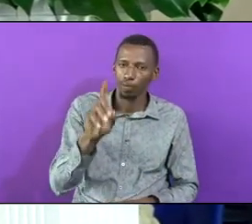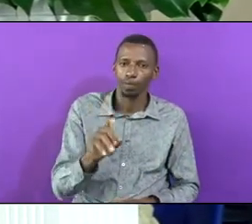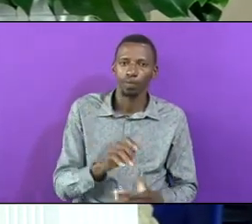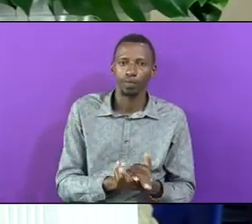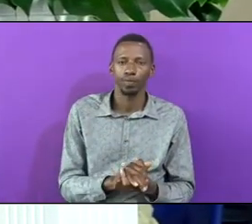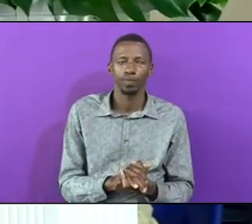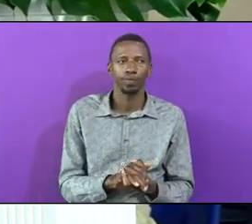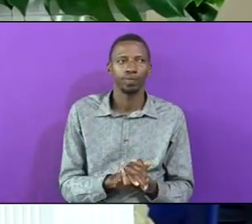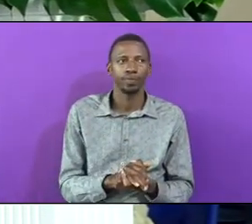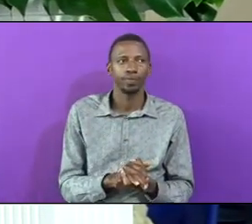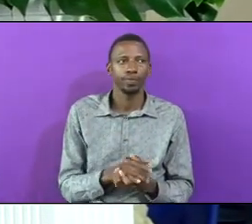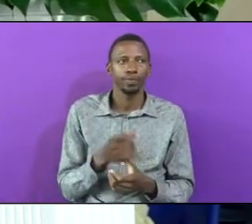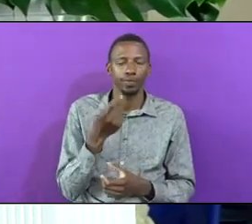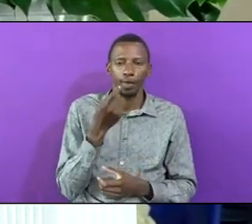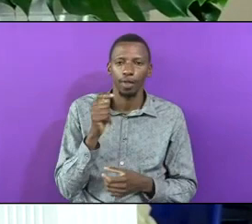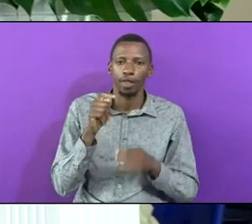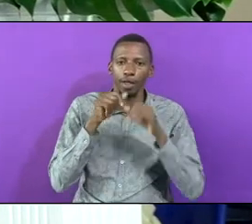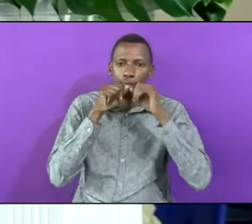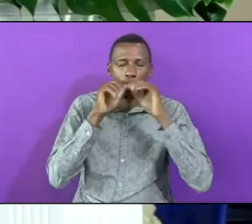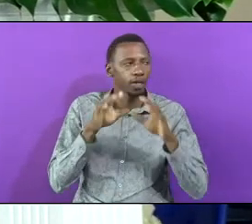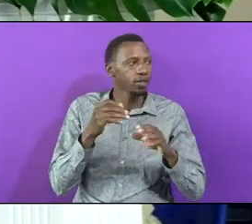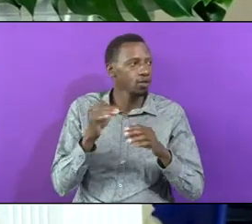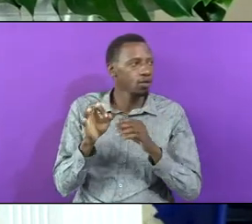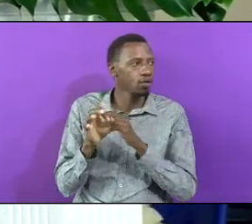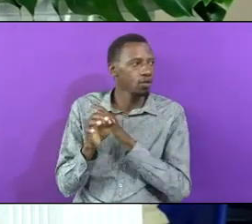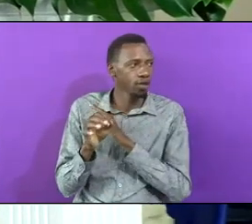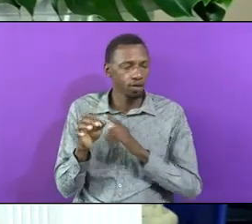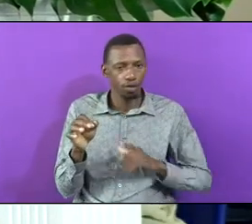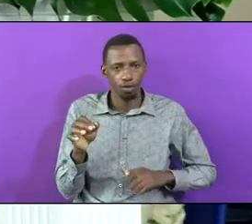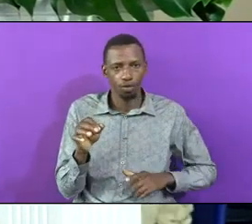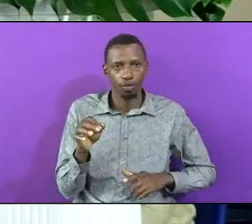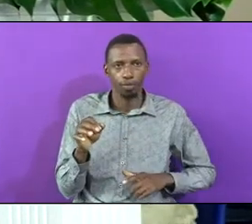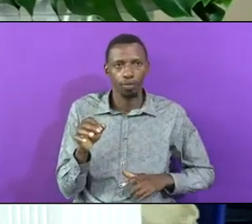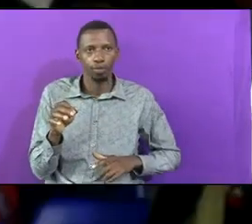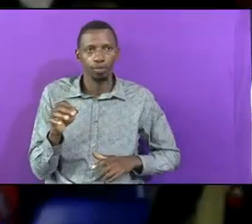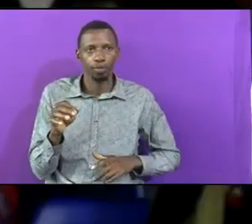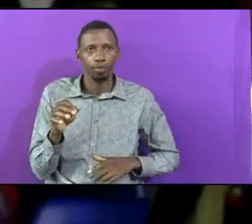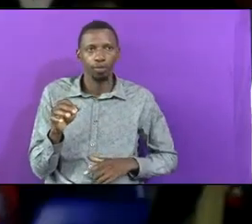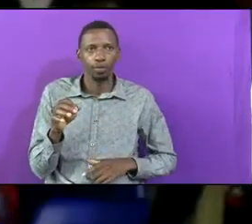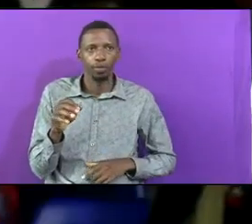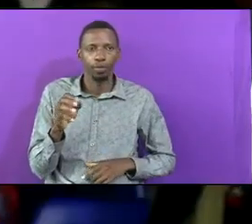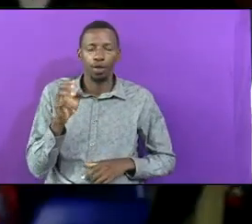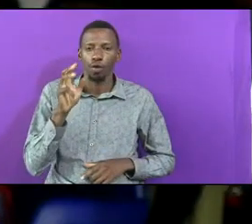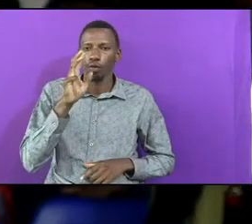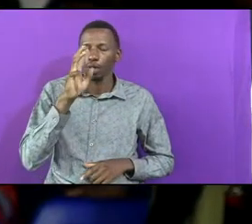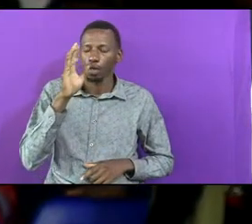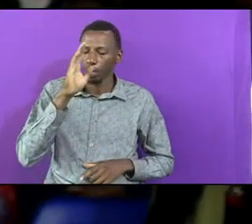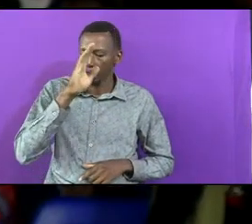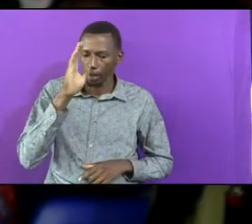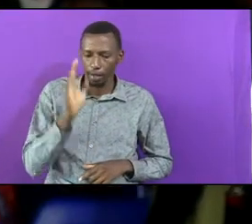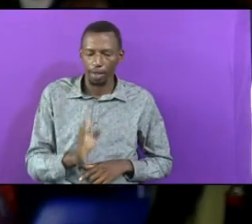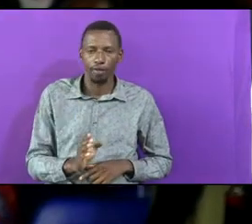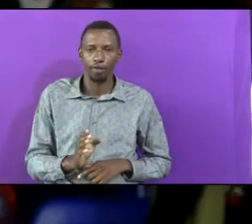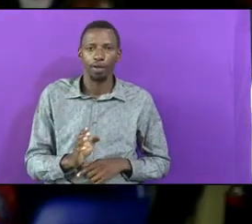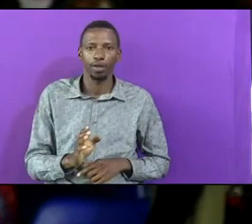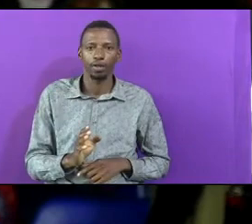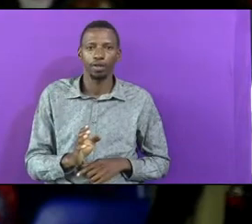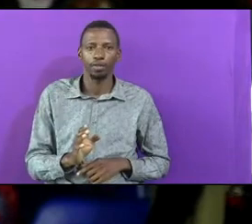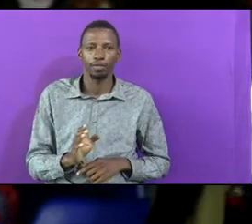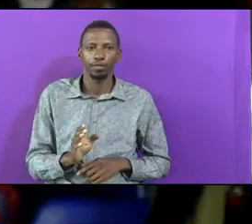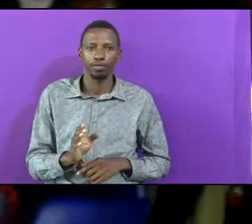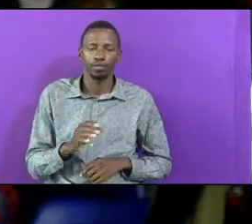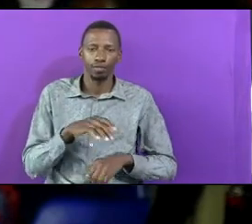The Blessings Of The Lord My Brethren In Your Life Will Never Be Pulled Out Until You Confront